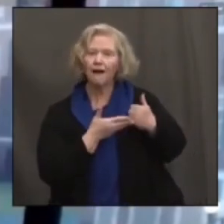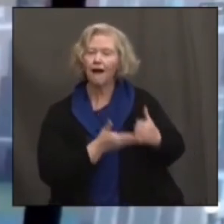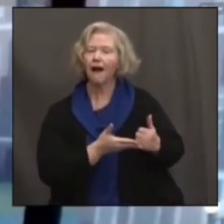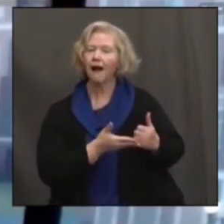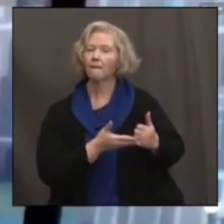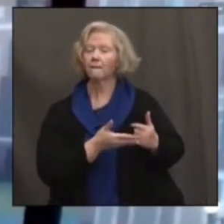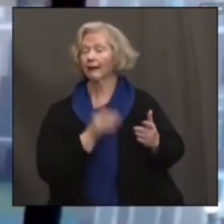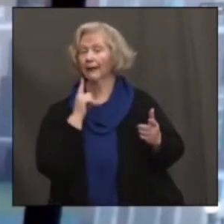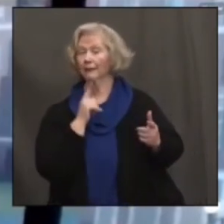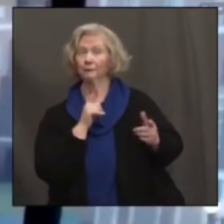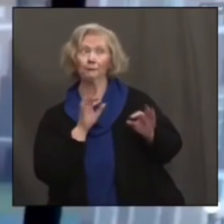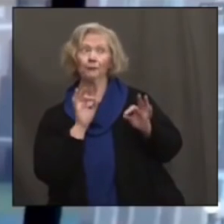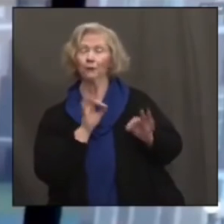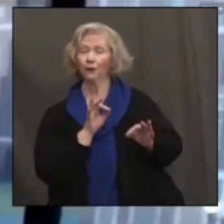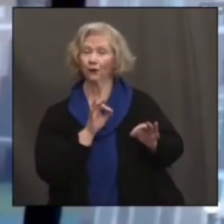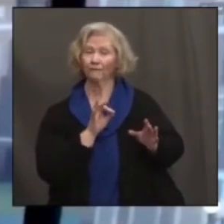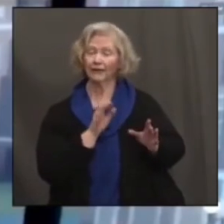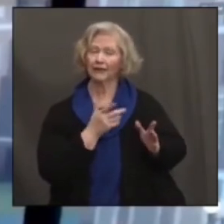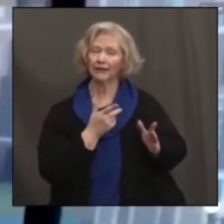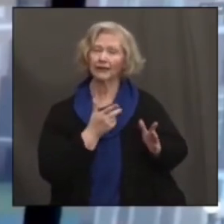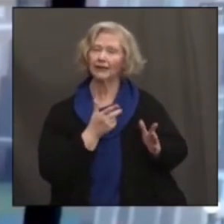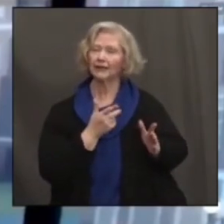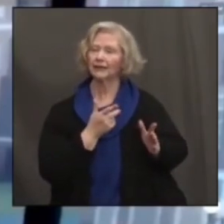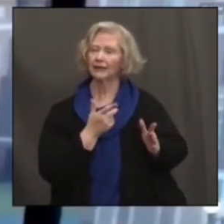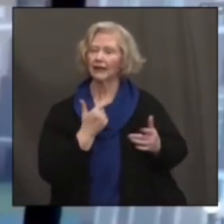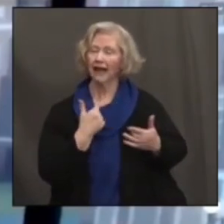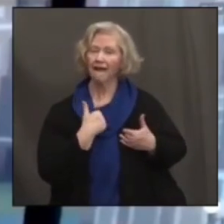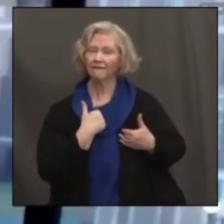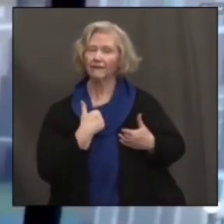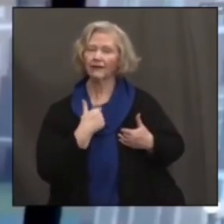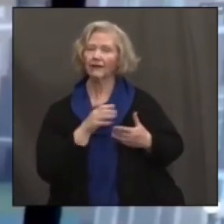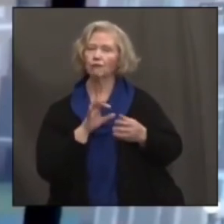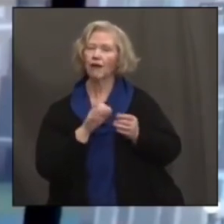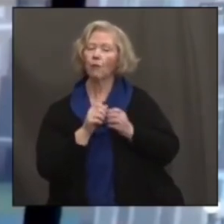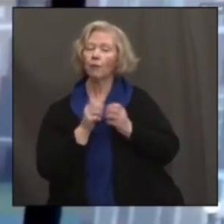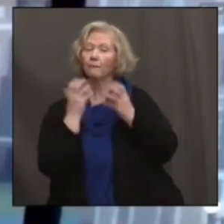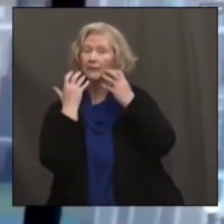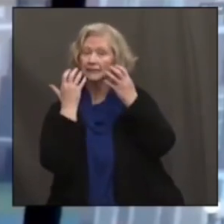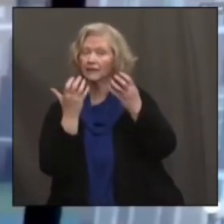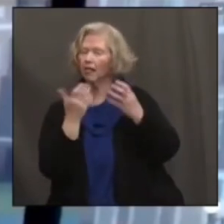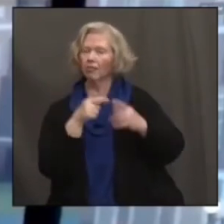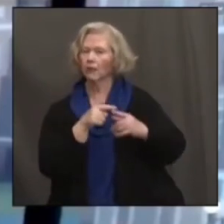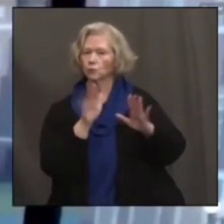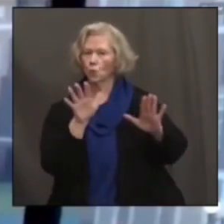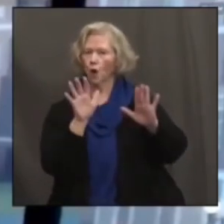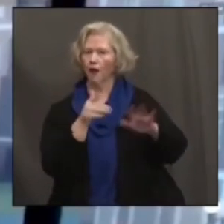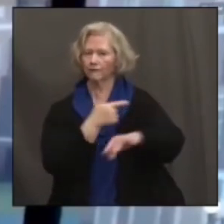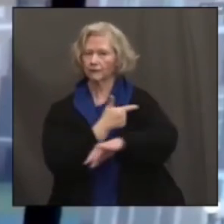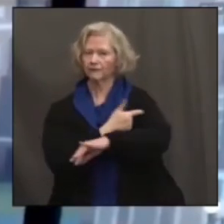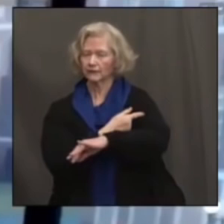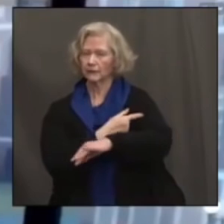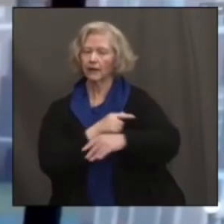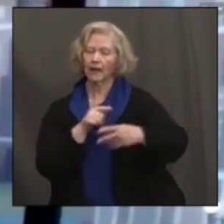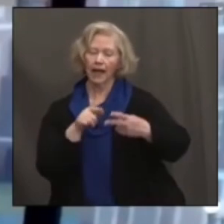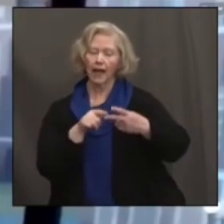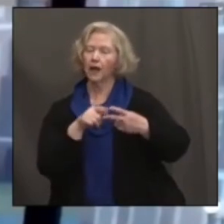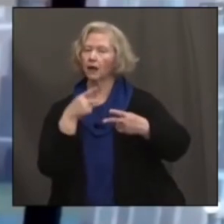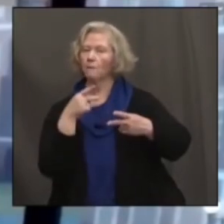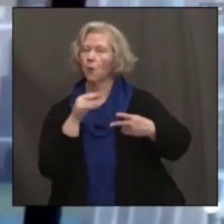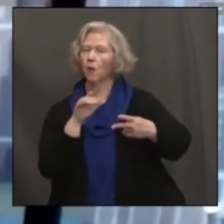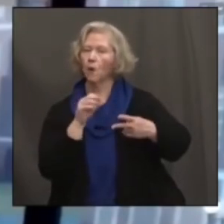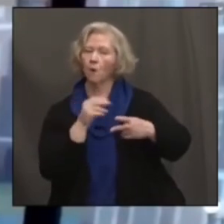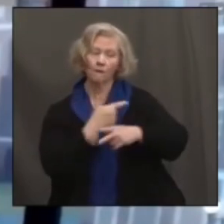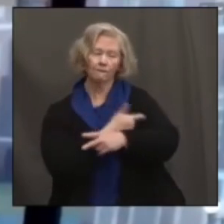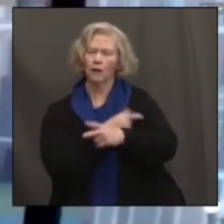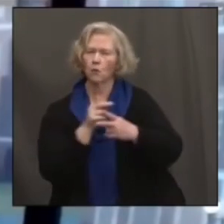the perfect vaccine we have is, you know, or close to perfect vaccine we have is that of measles, you know, as well as polio. And I